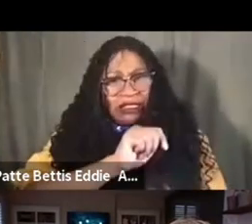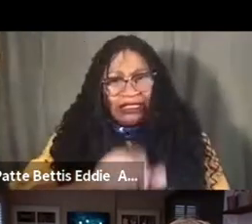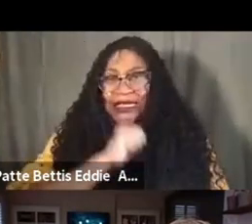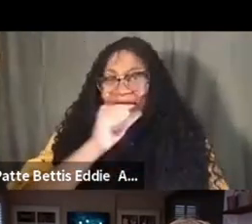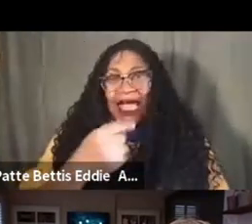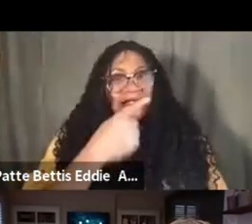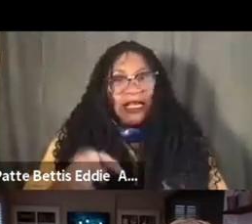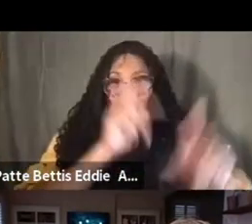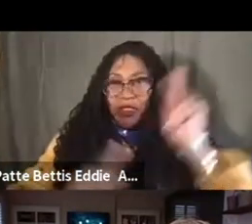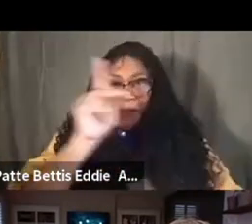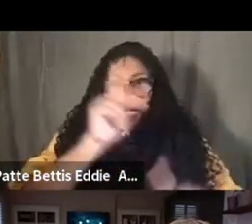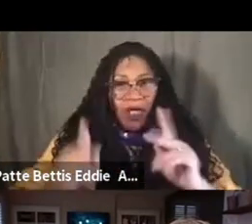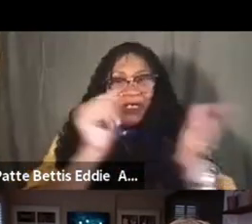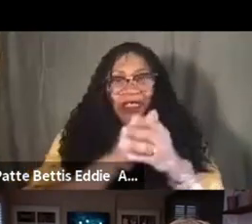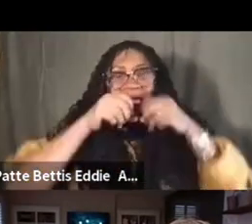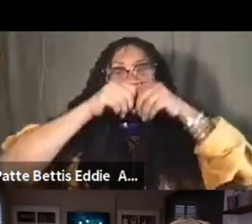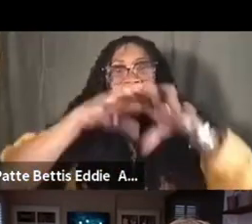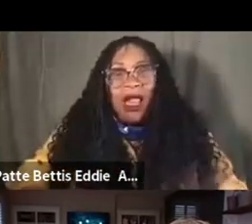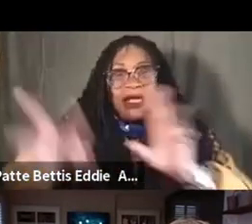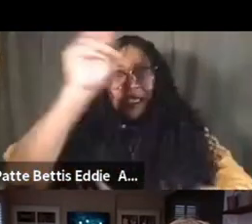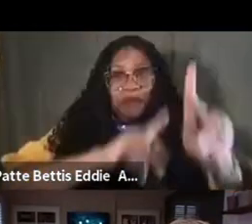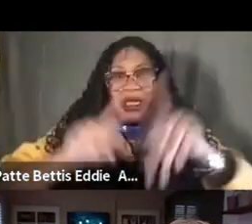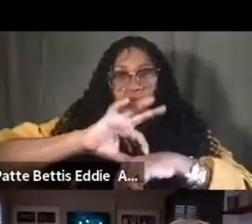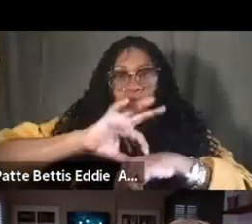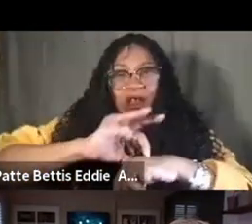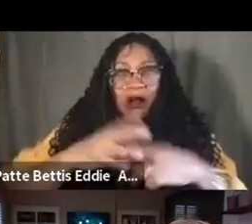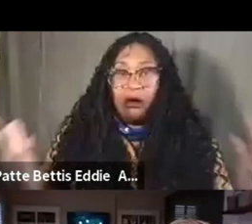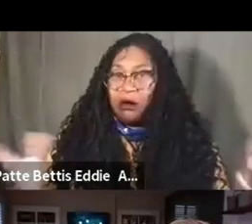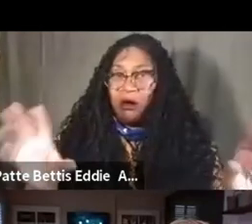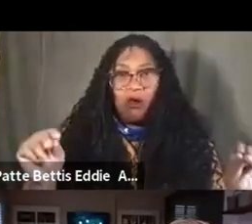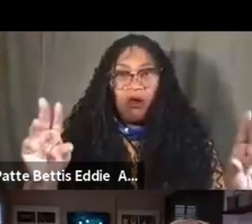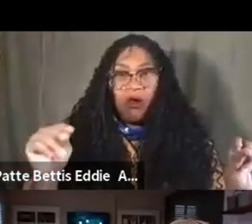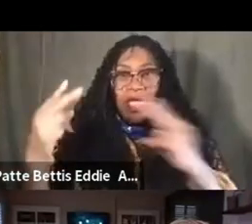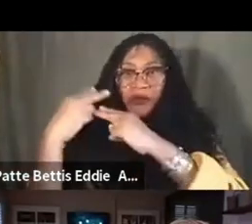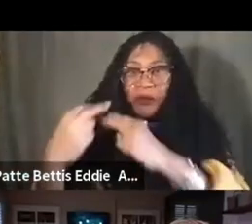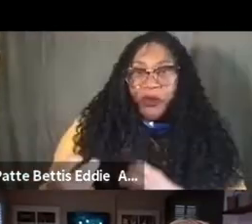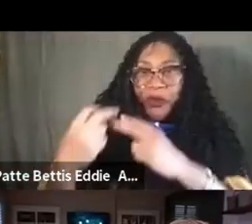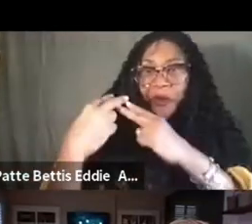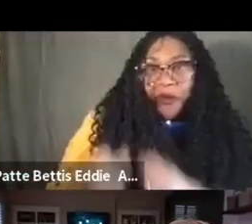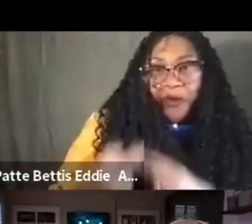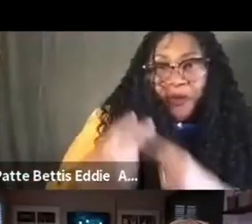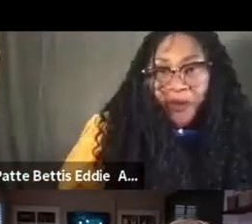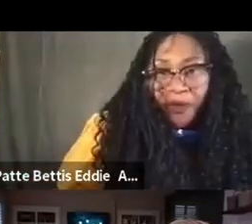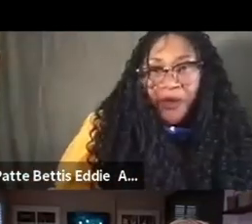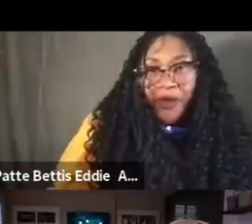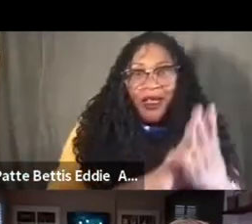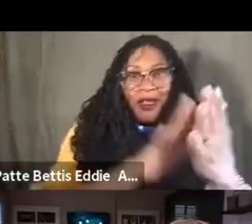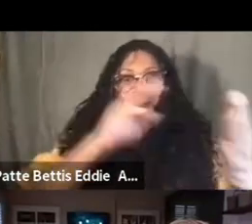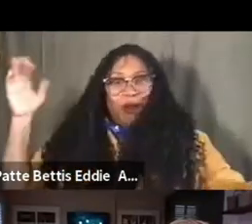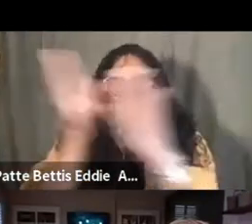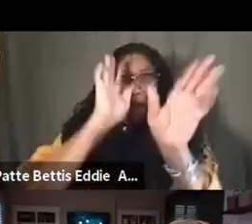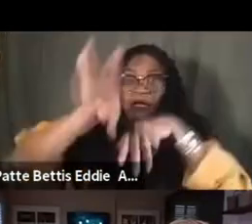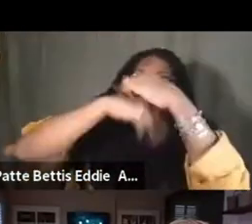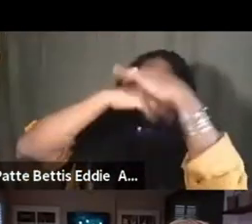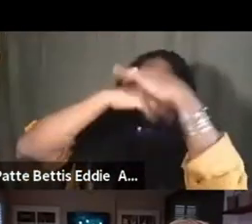clearing that they were the blessed of the earth, it's inheriting meek, or it's glory-bound pure. She told them that the only grace